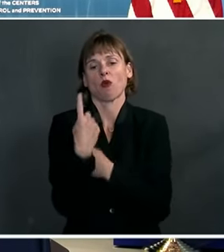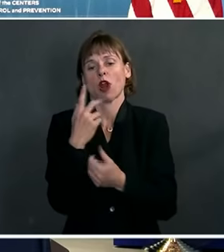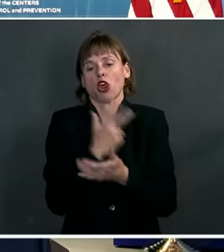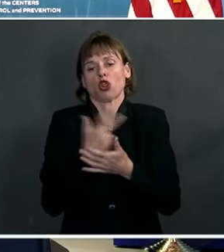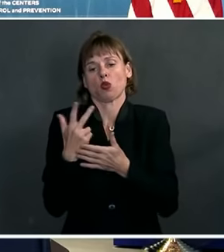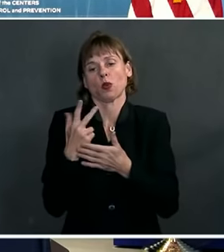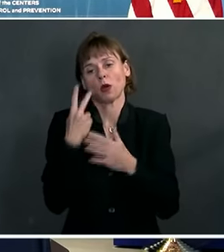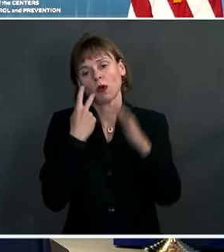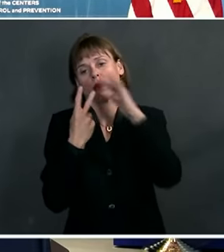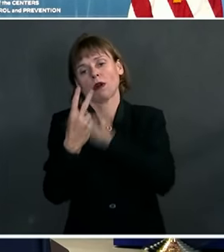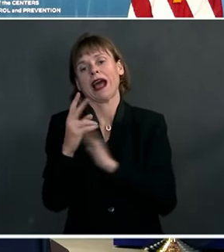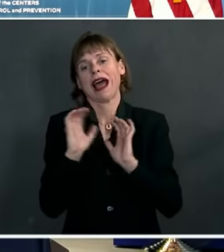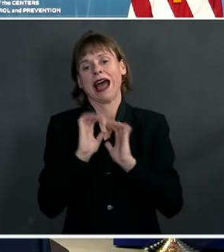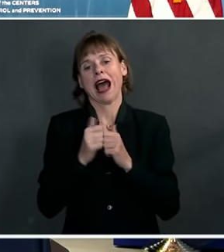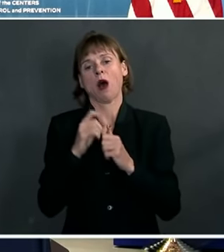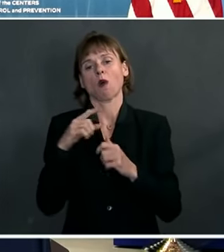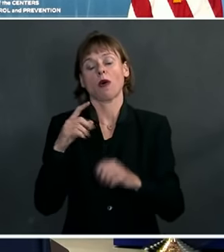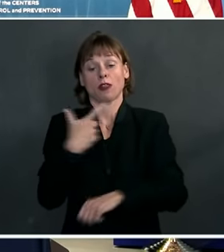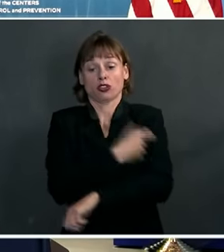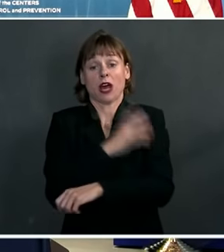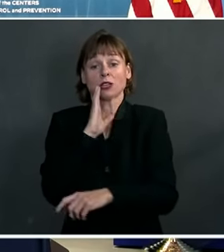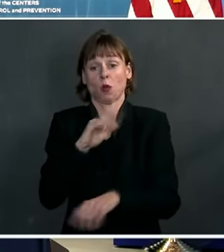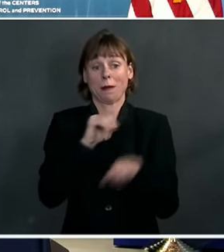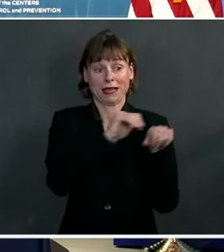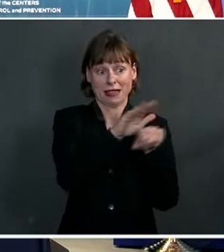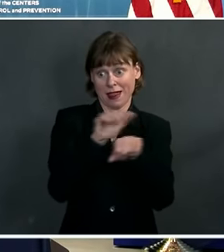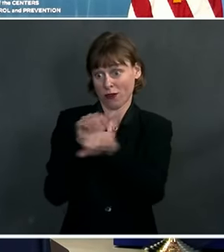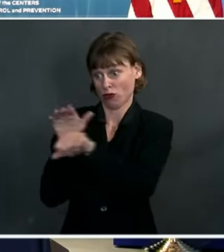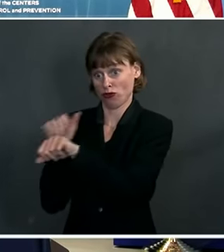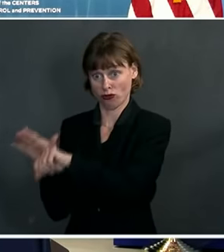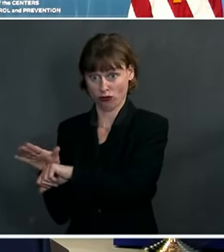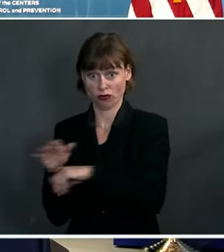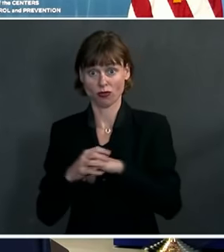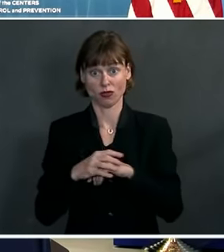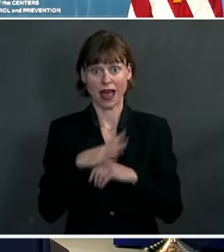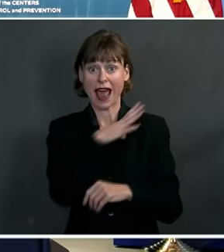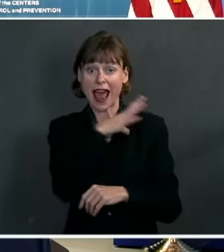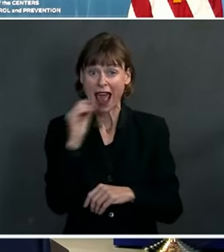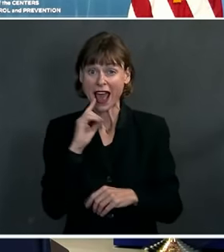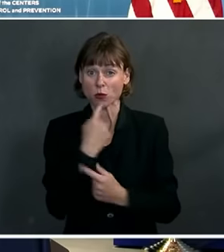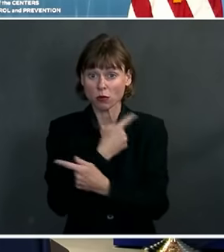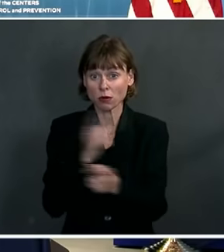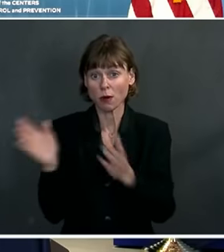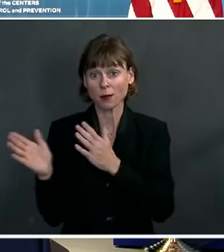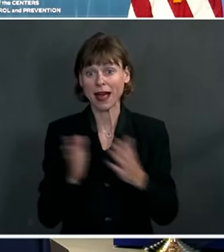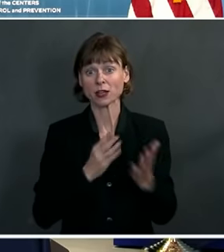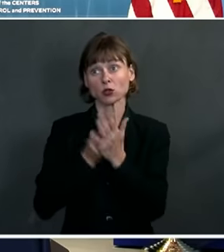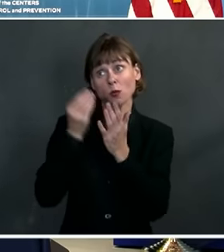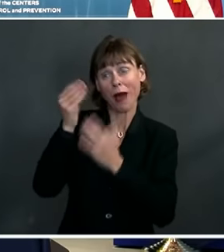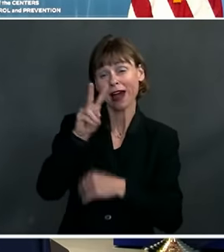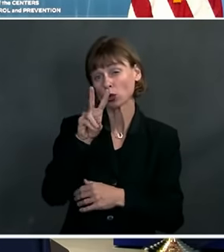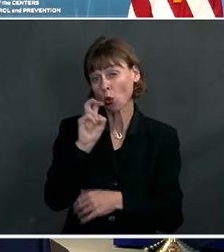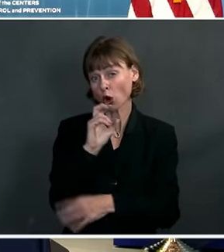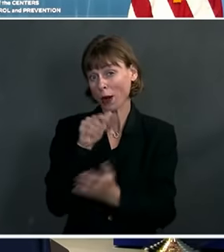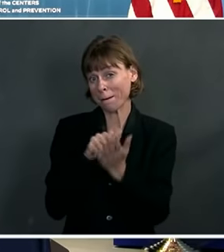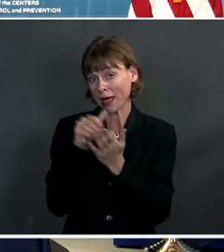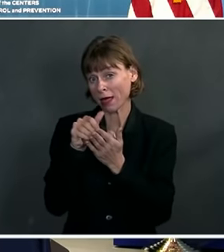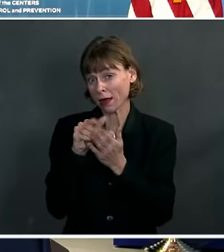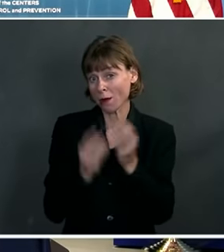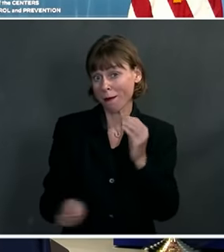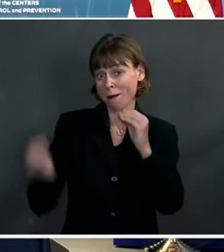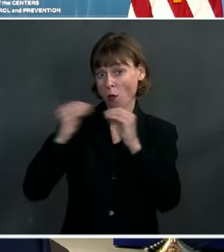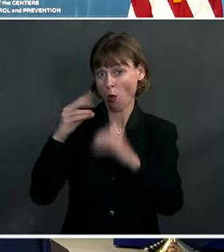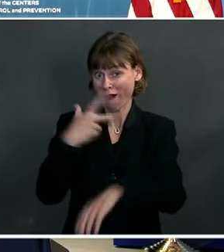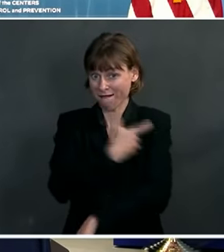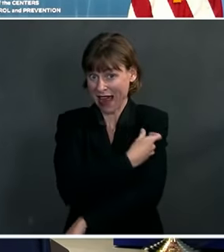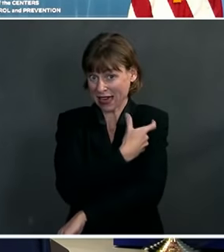they will be getting delivered. And we announced plans to purchase 200 million additional vaccines, which